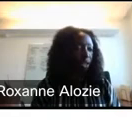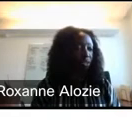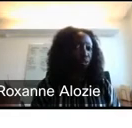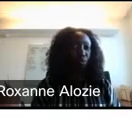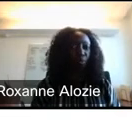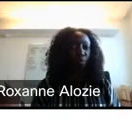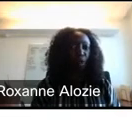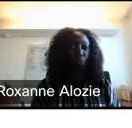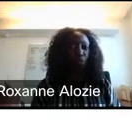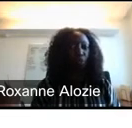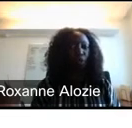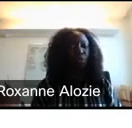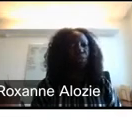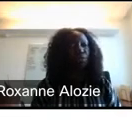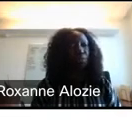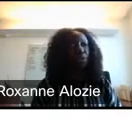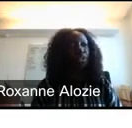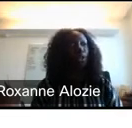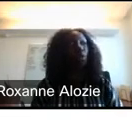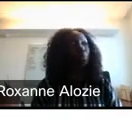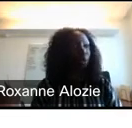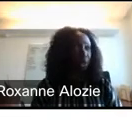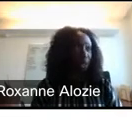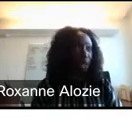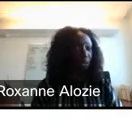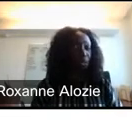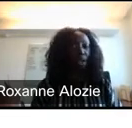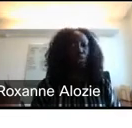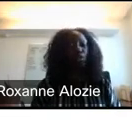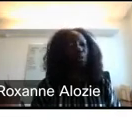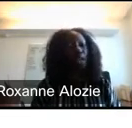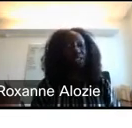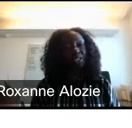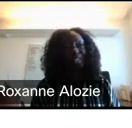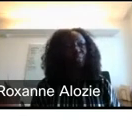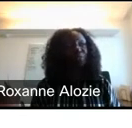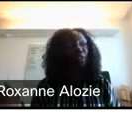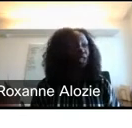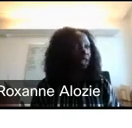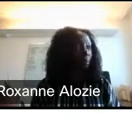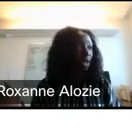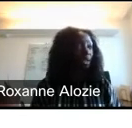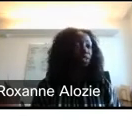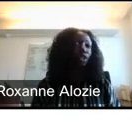projects. Those are projects between 50 million and 1 billion dollars. Those projects tend to be fairly complex. They're